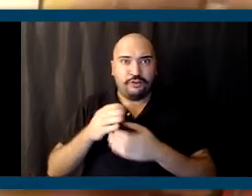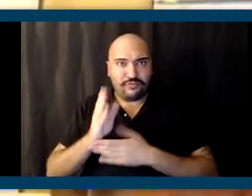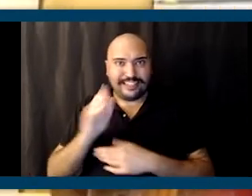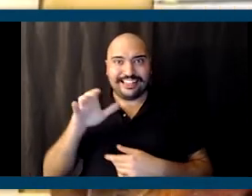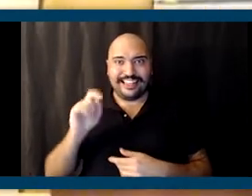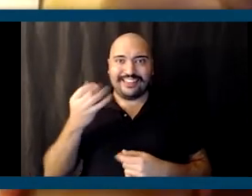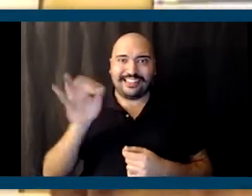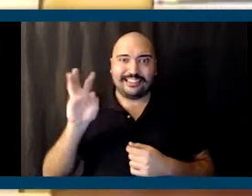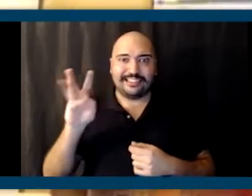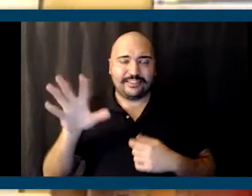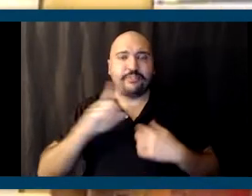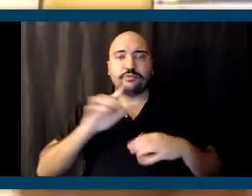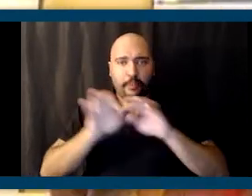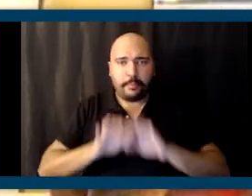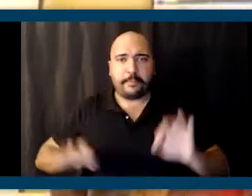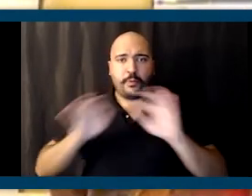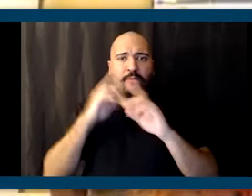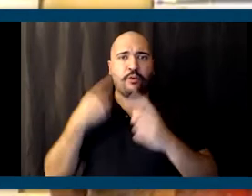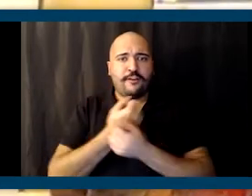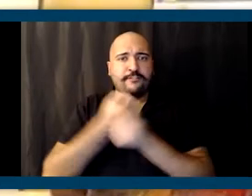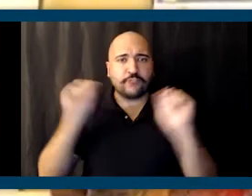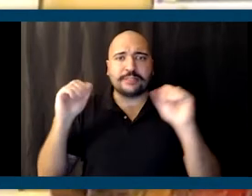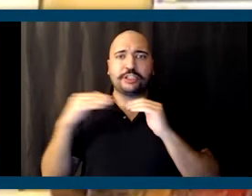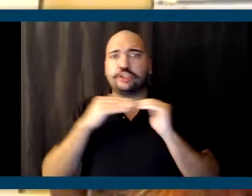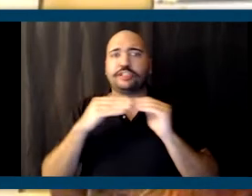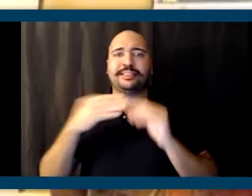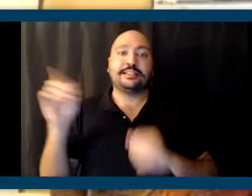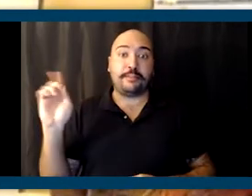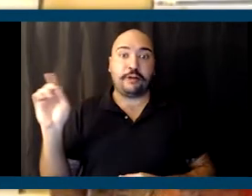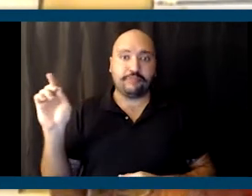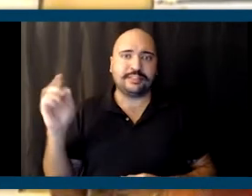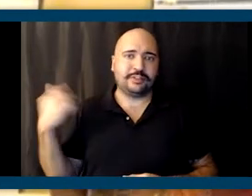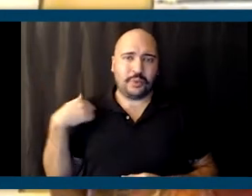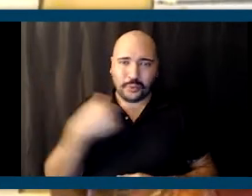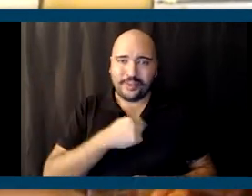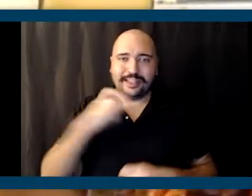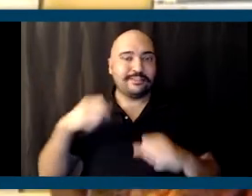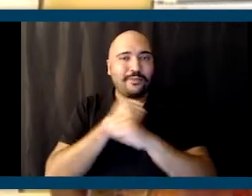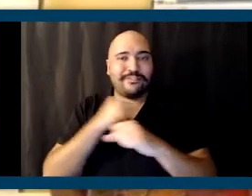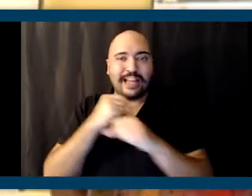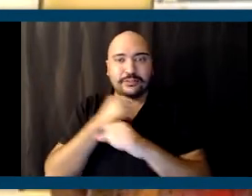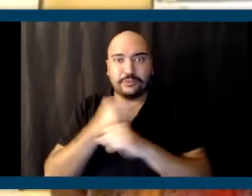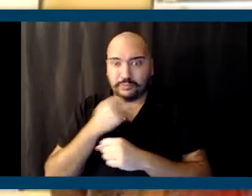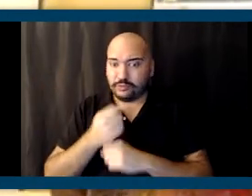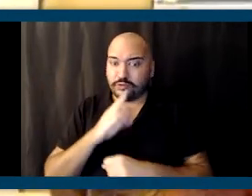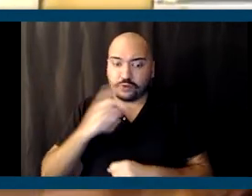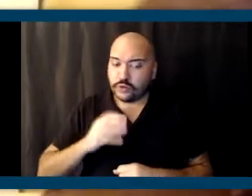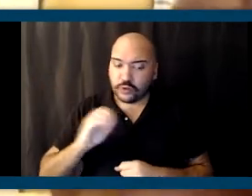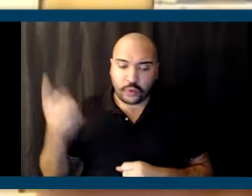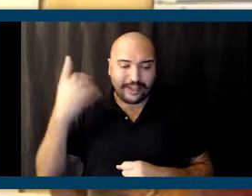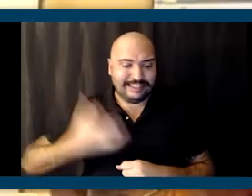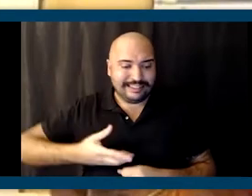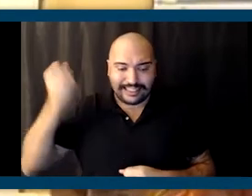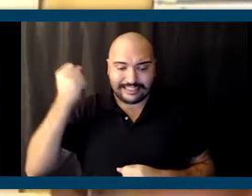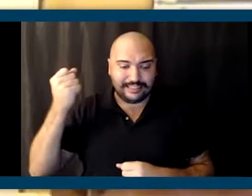is critical to our freedom and our justice and democracy, and that we have to fight to make sure that no one takes away from us. And